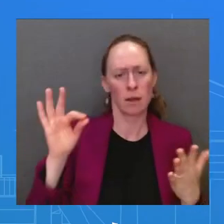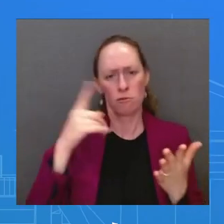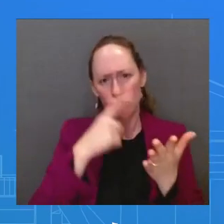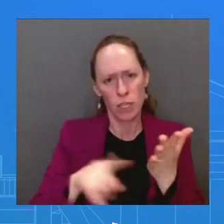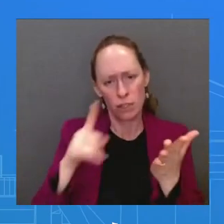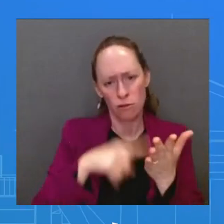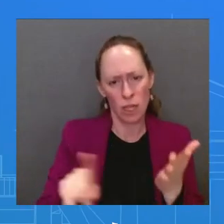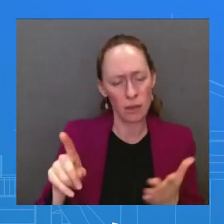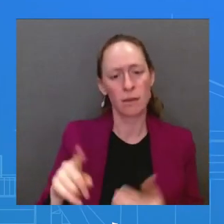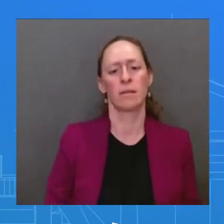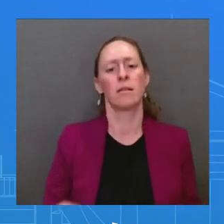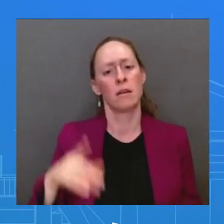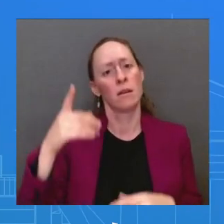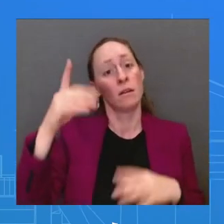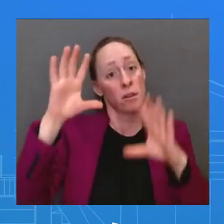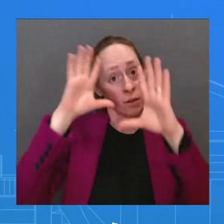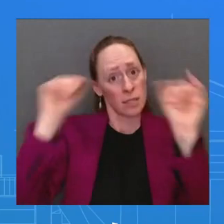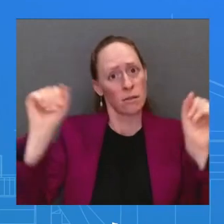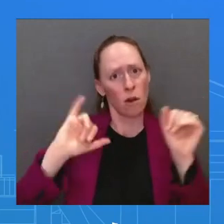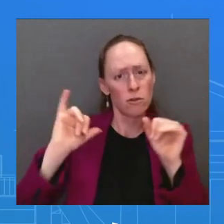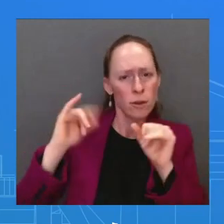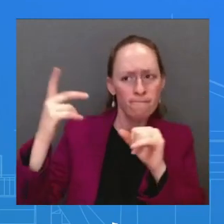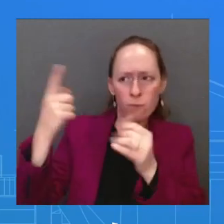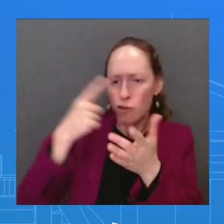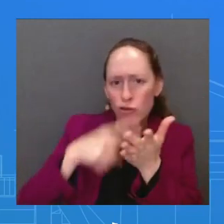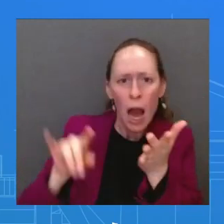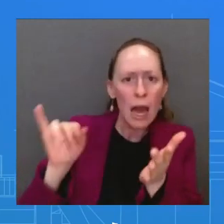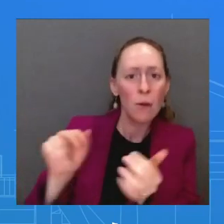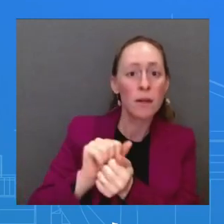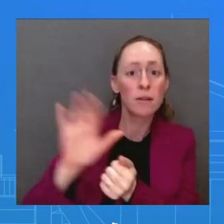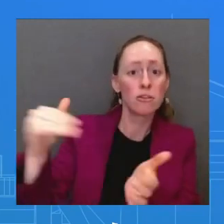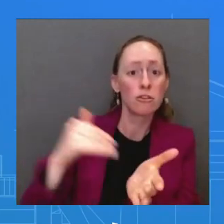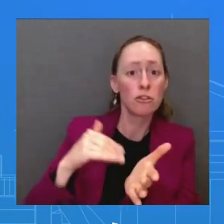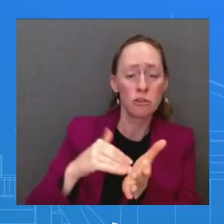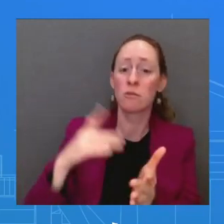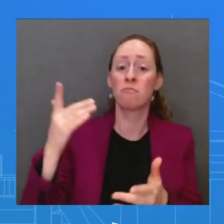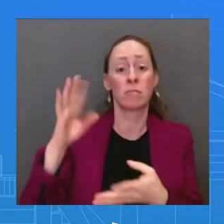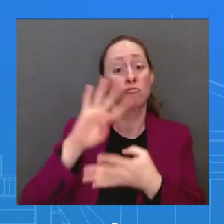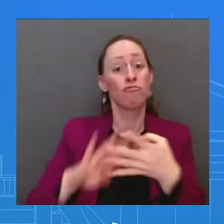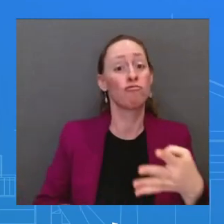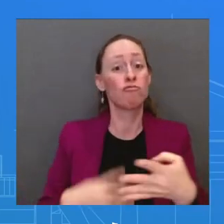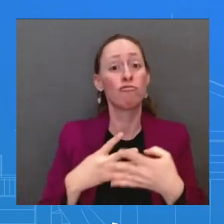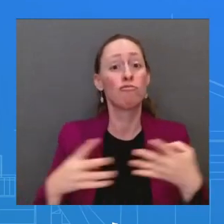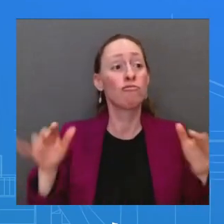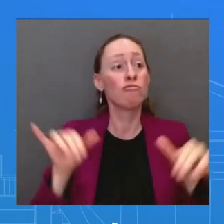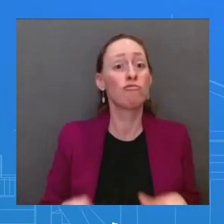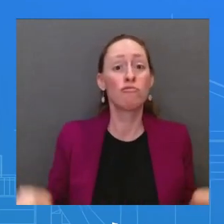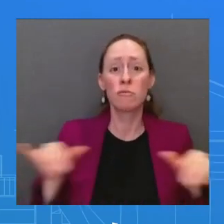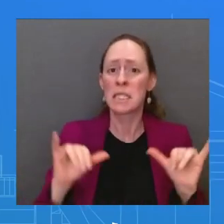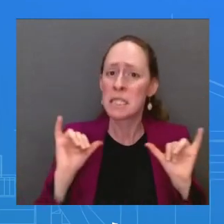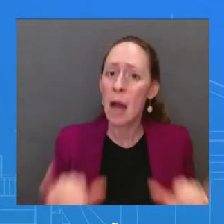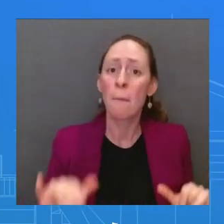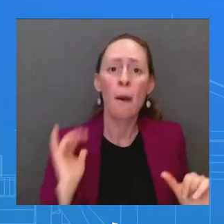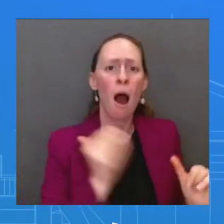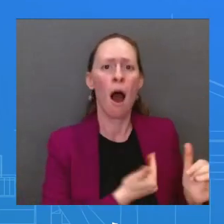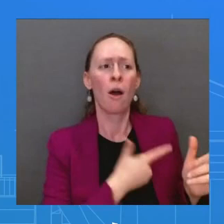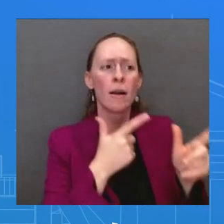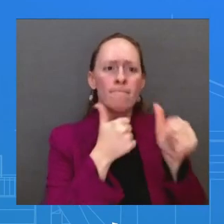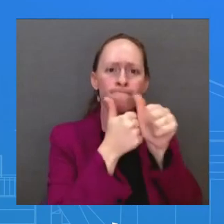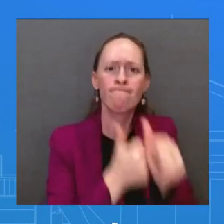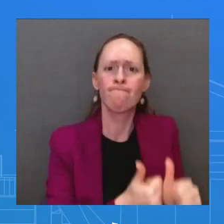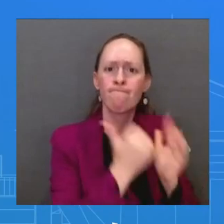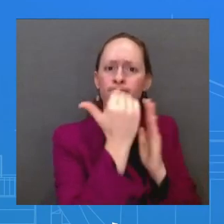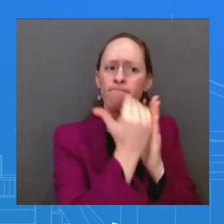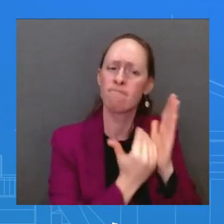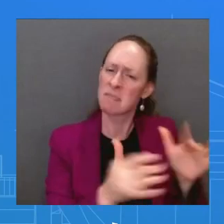-19 protocols. We continue to work closely with public health and medical professionals to monitor the virus. We're in our strongest position yet